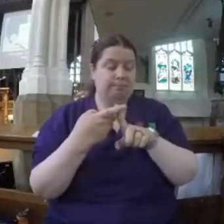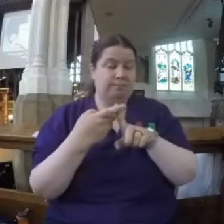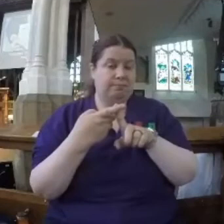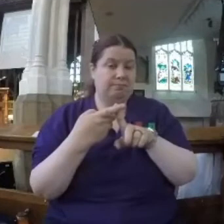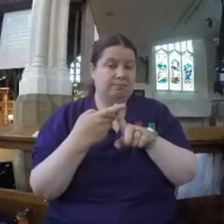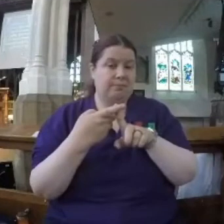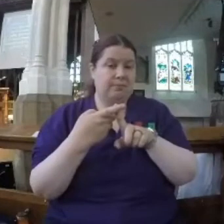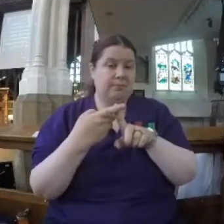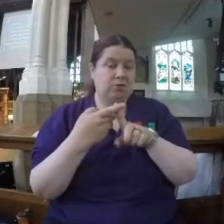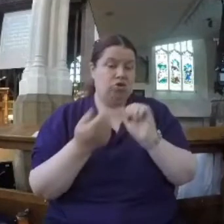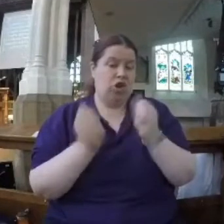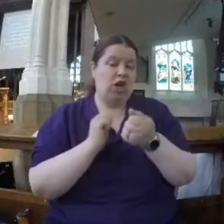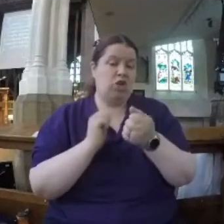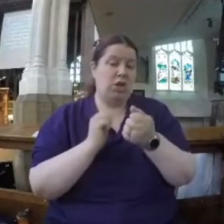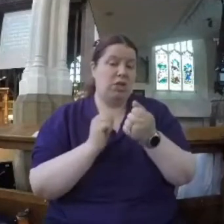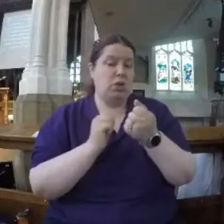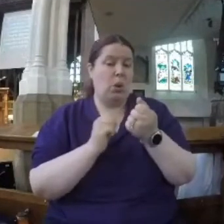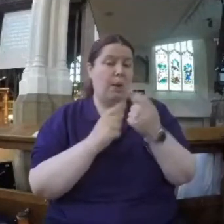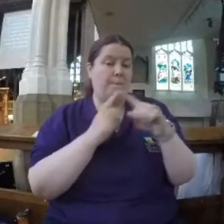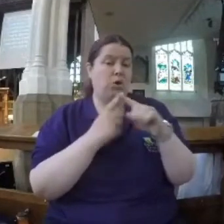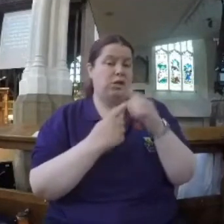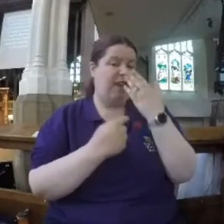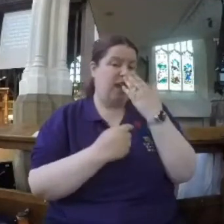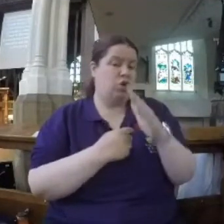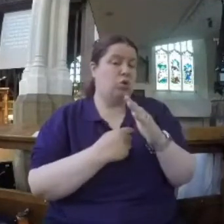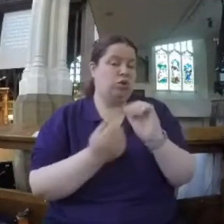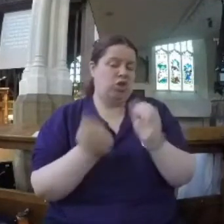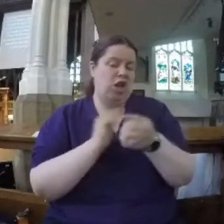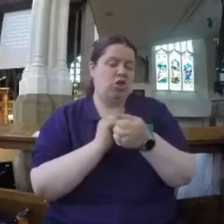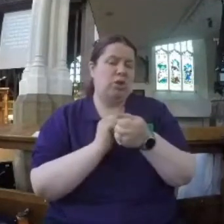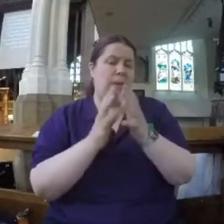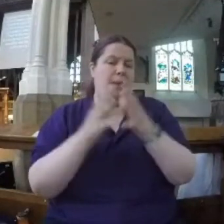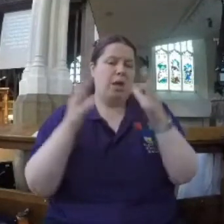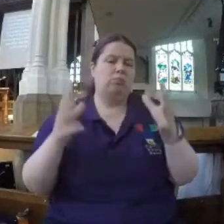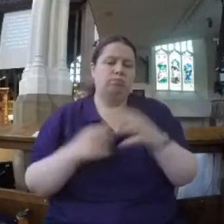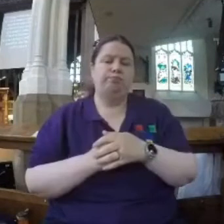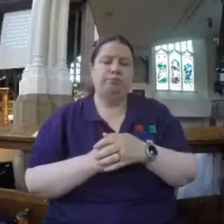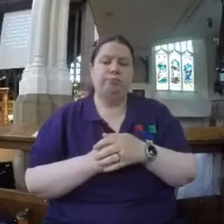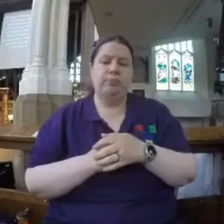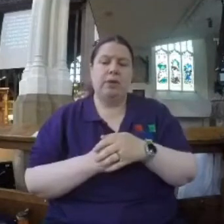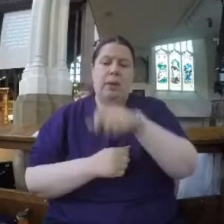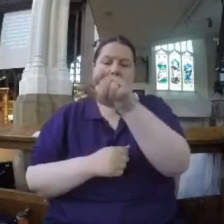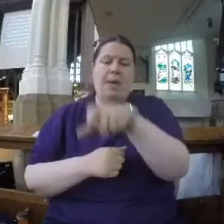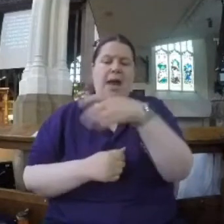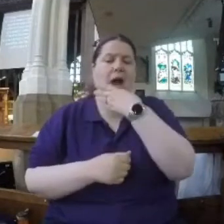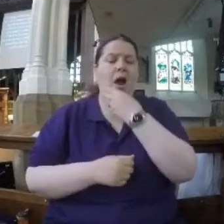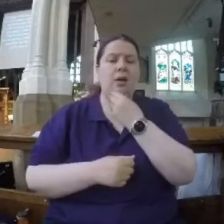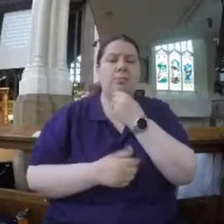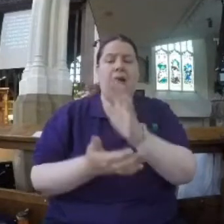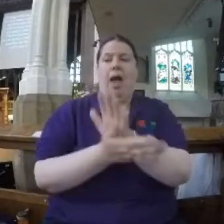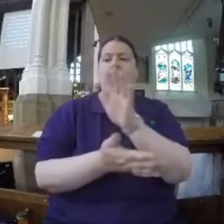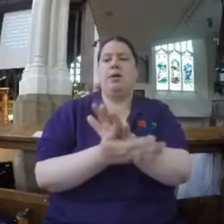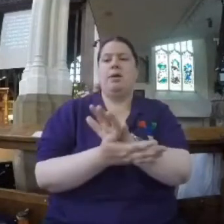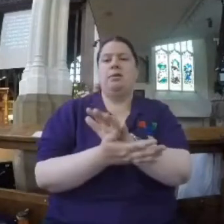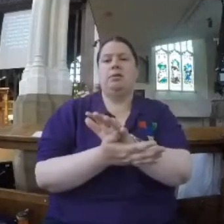the beatitude into a bigger language than we phrase it. The bliss of the man who is always